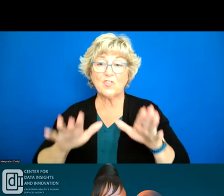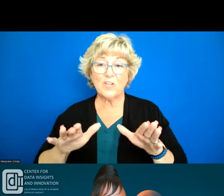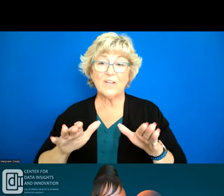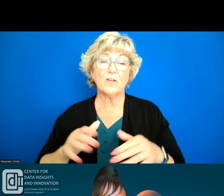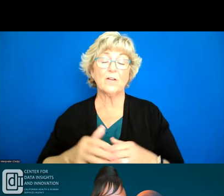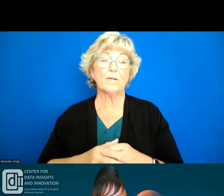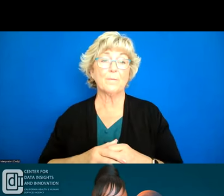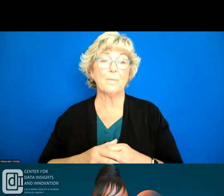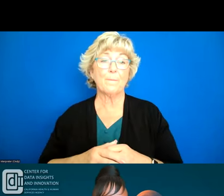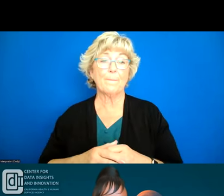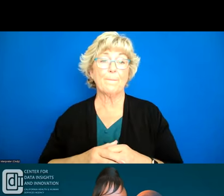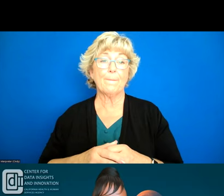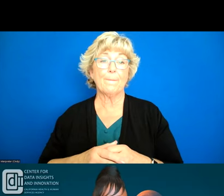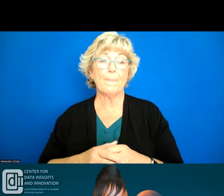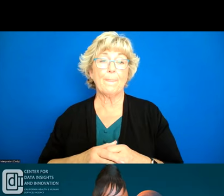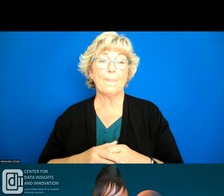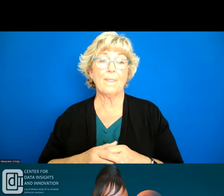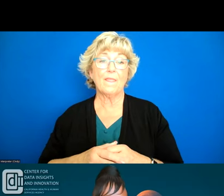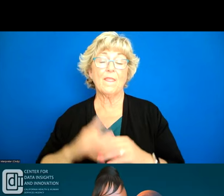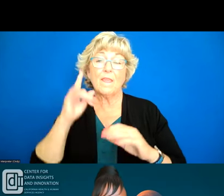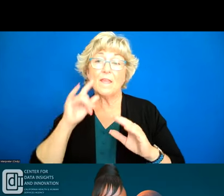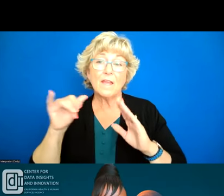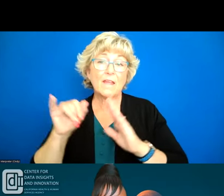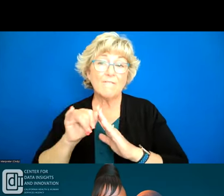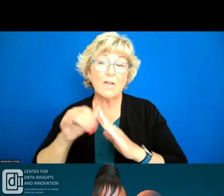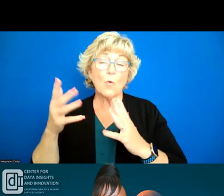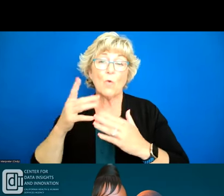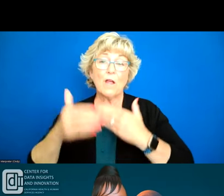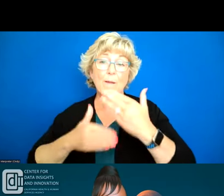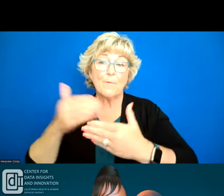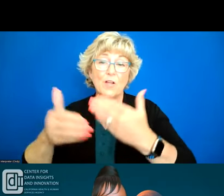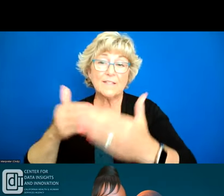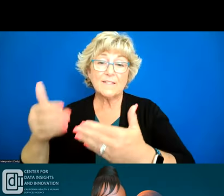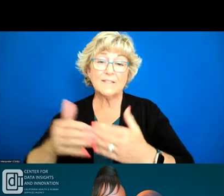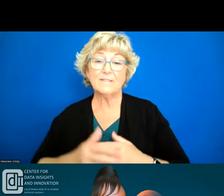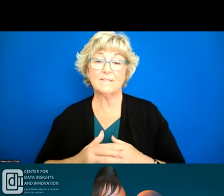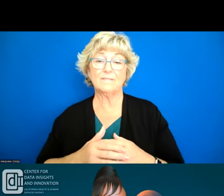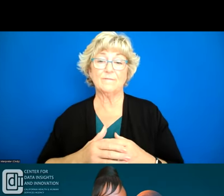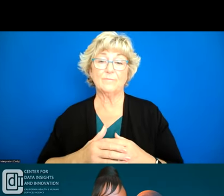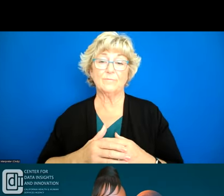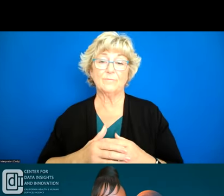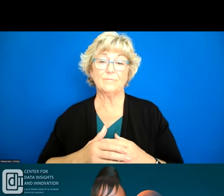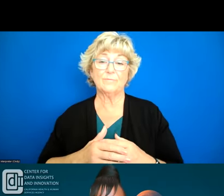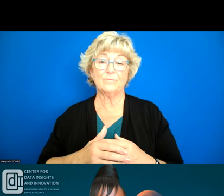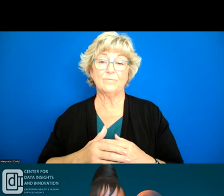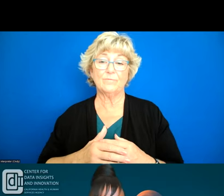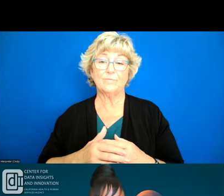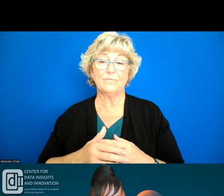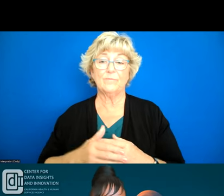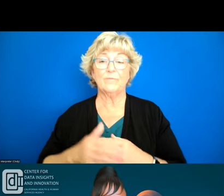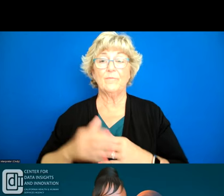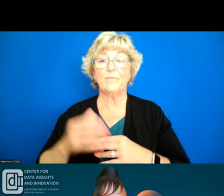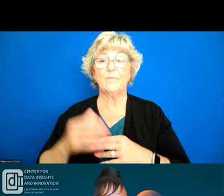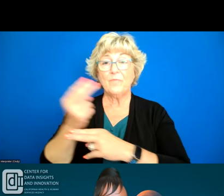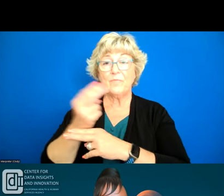and may basically get identify kind of the process more so um utilizing our open data portal